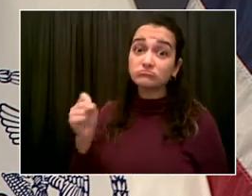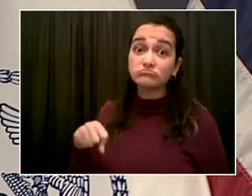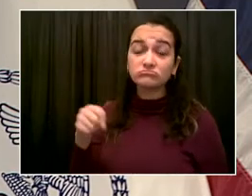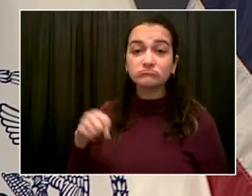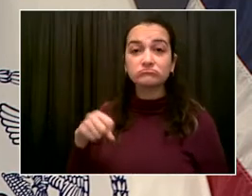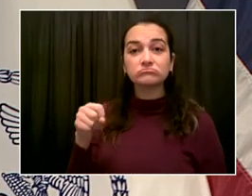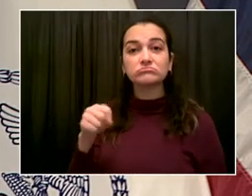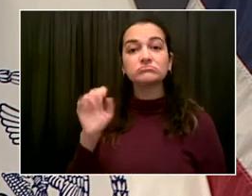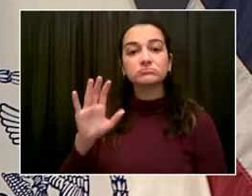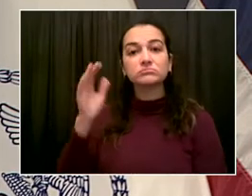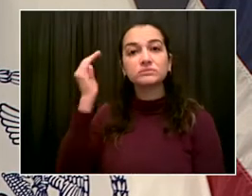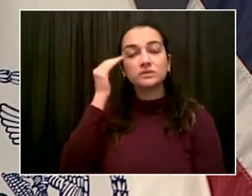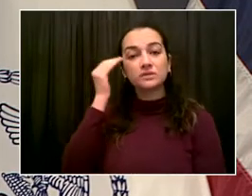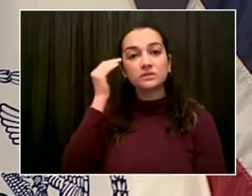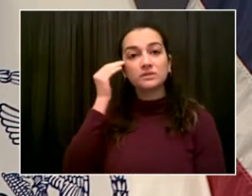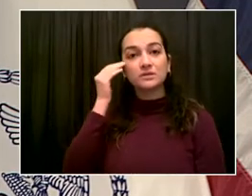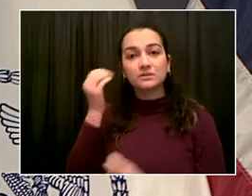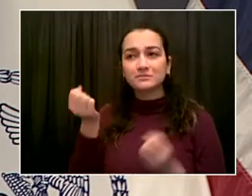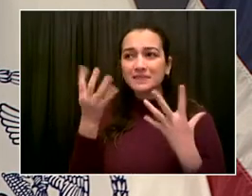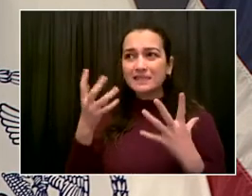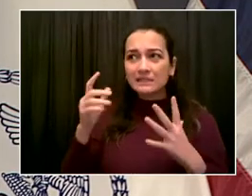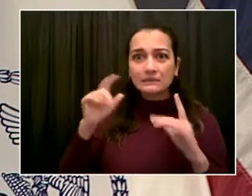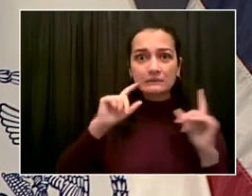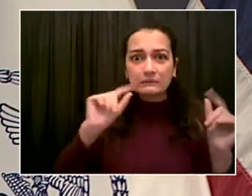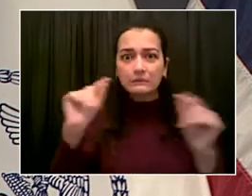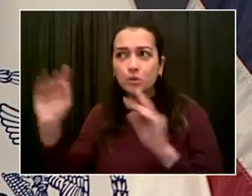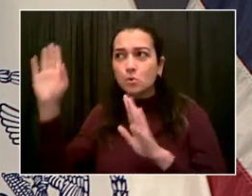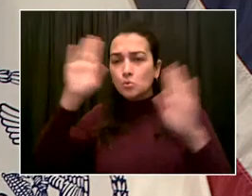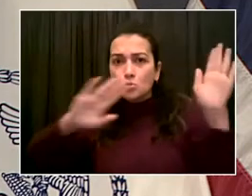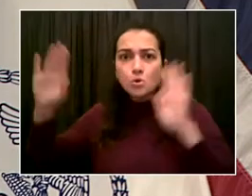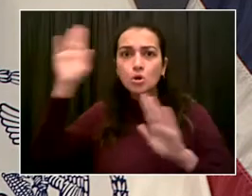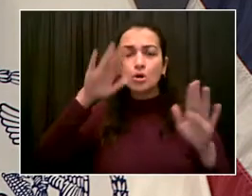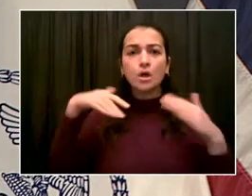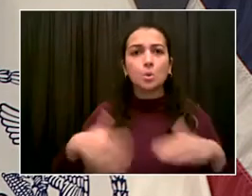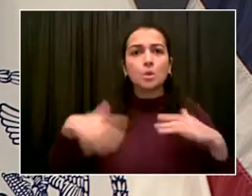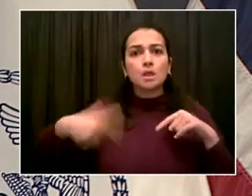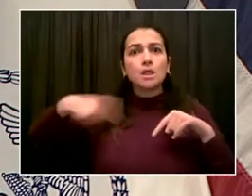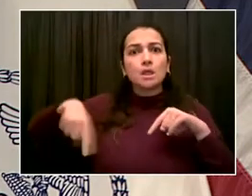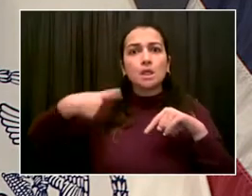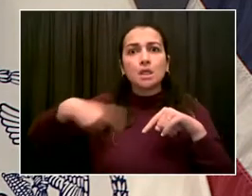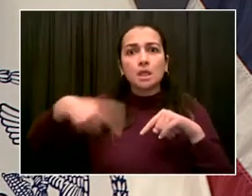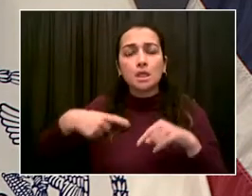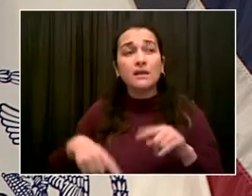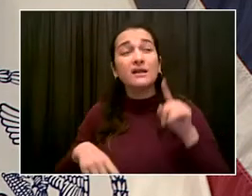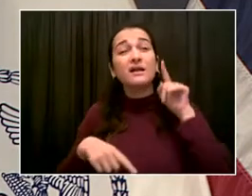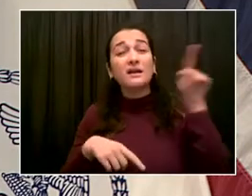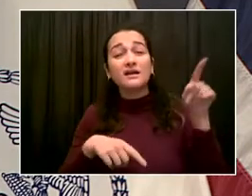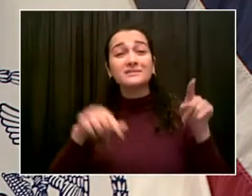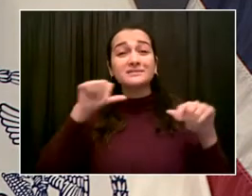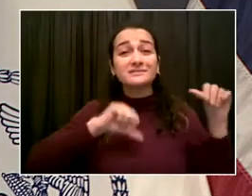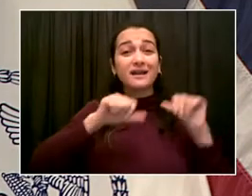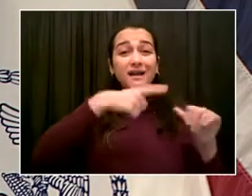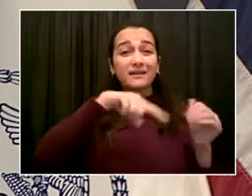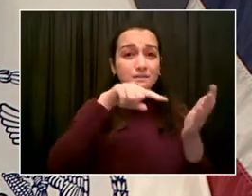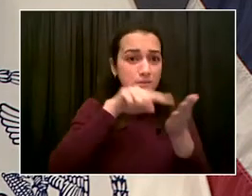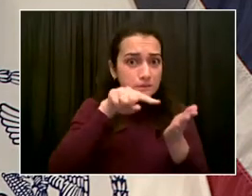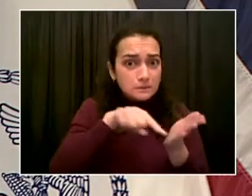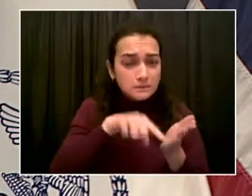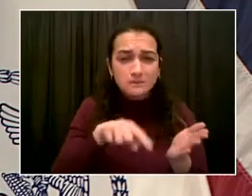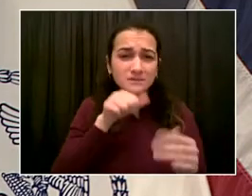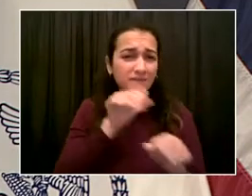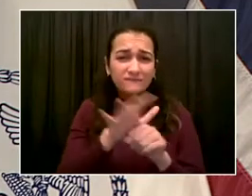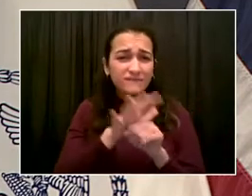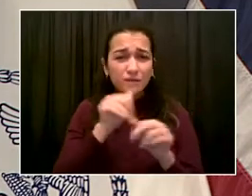And there's not always enough fact to go with it. We have to make sense of it. I don't think it's an overreaction for anyone to say, let's be